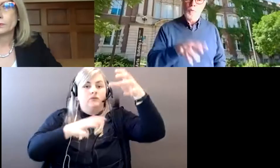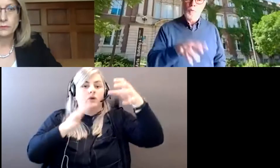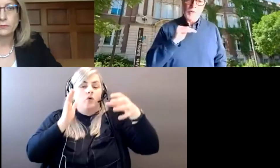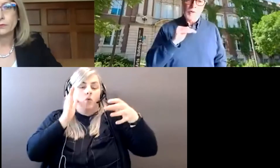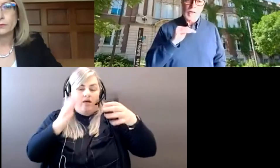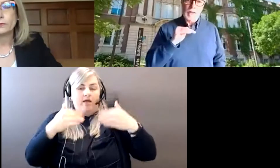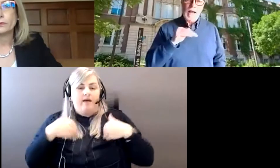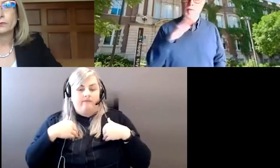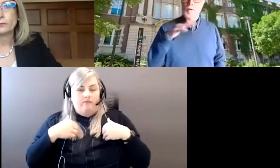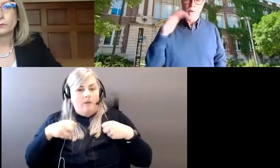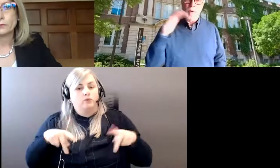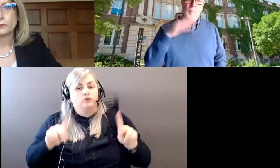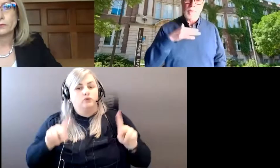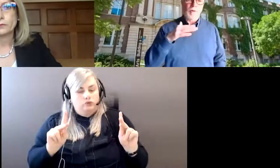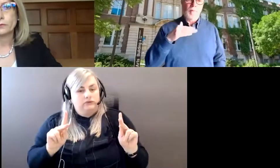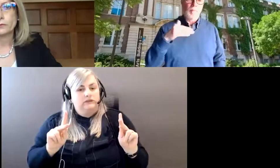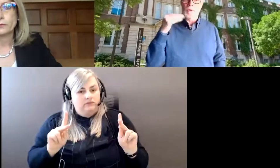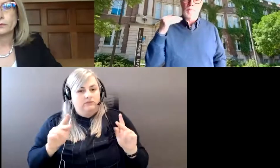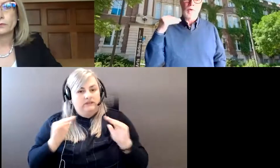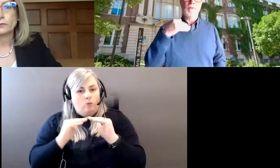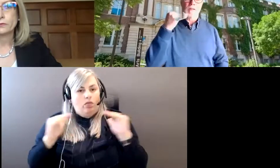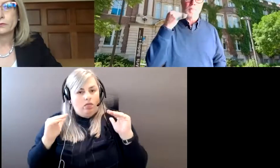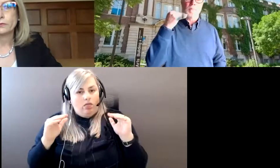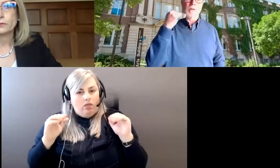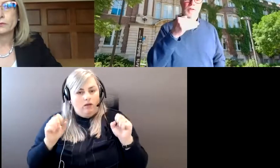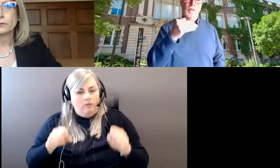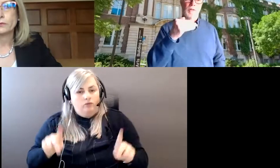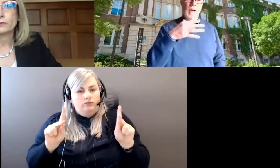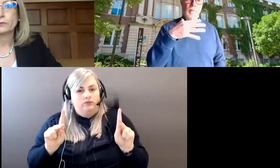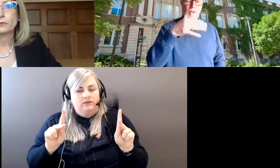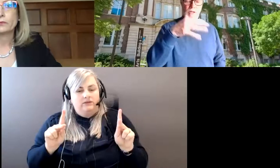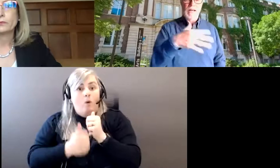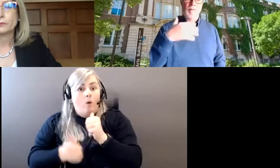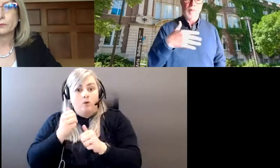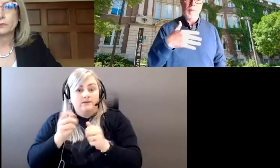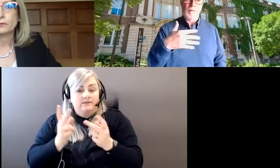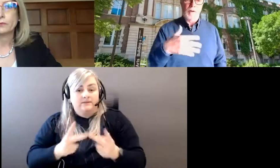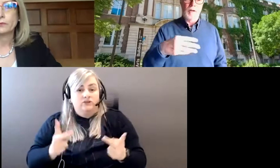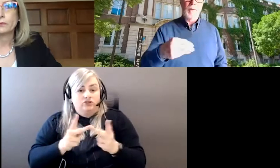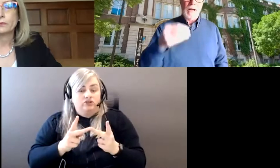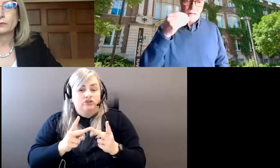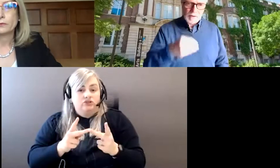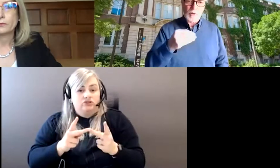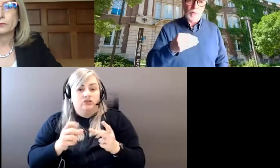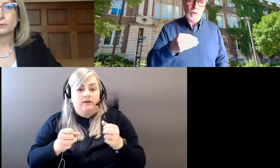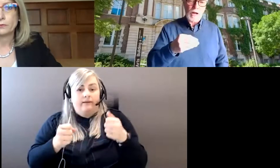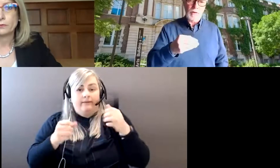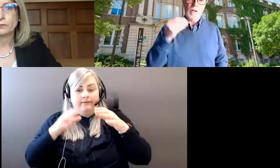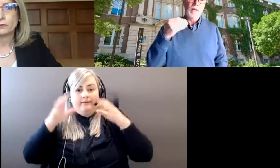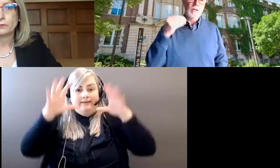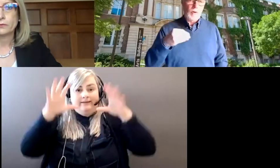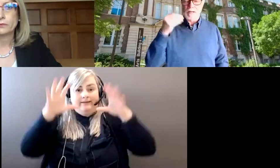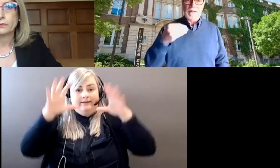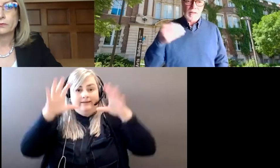an equal opportunity. And for the most part, most, most of these positions, um, to date have been filled by internal hires.